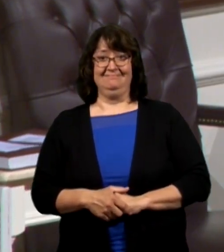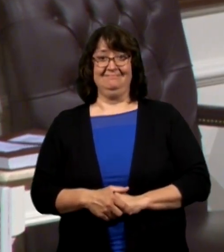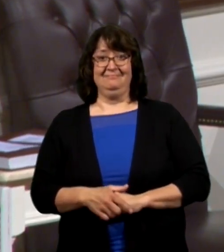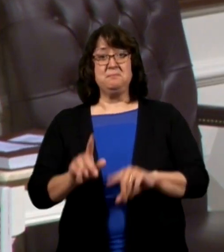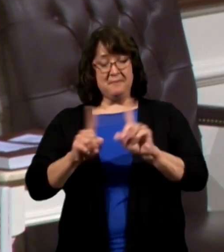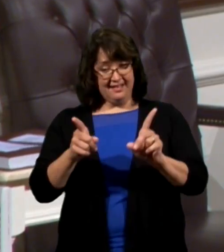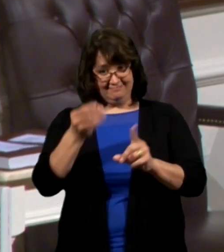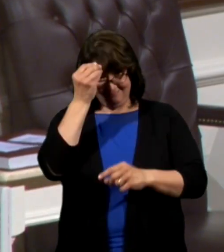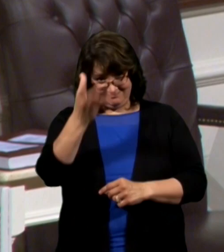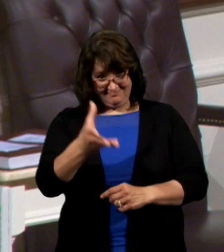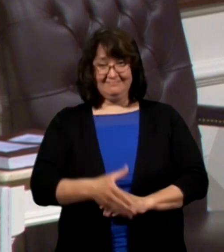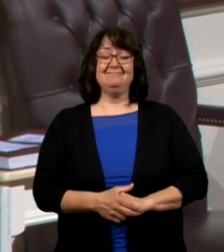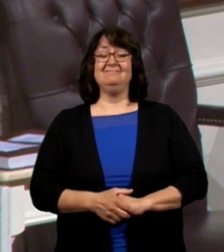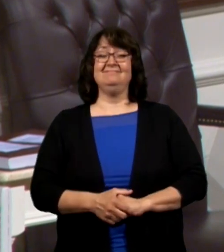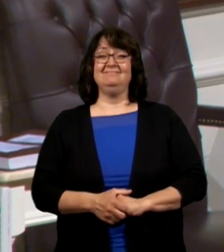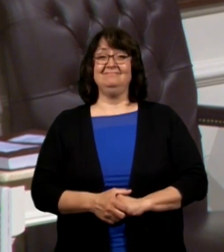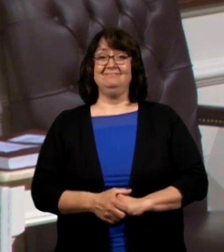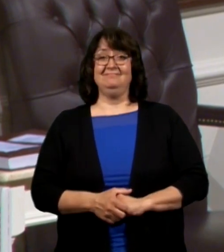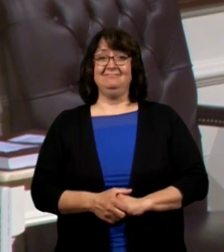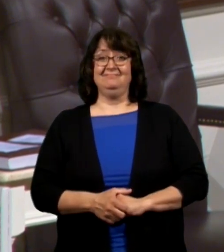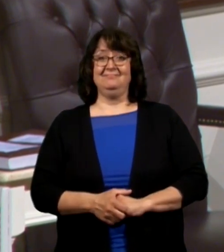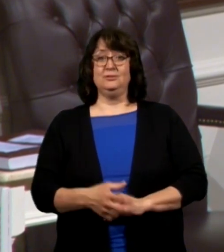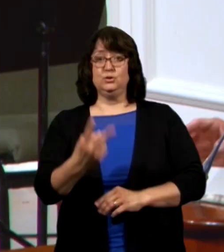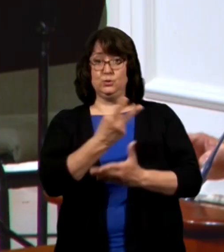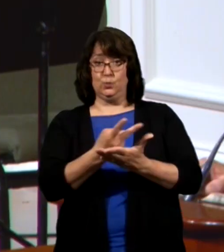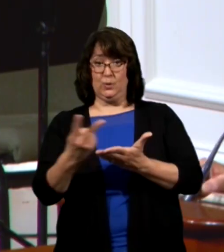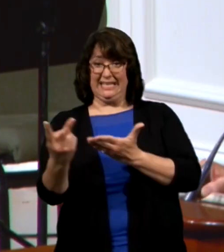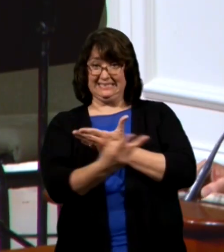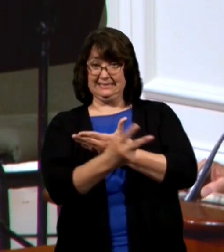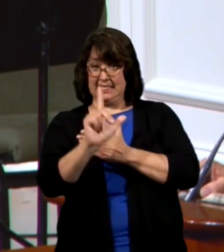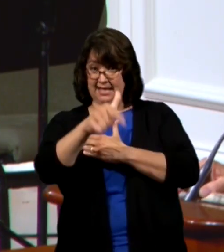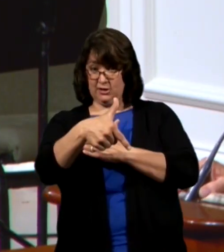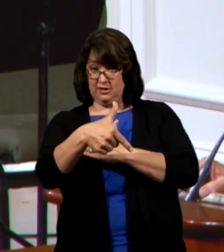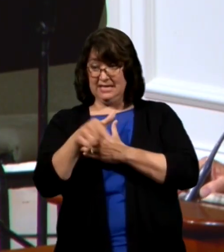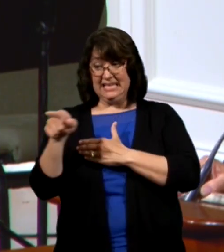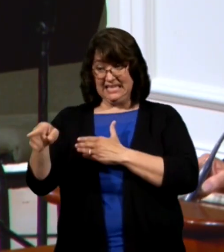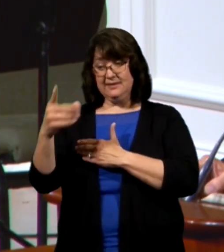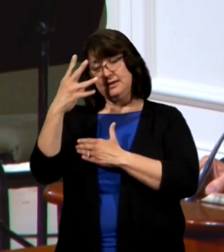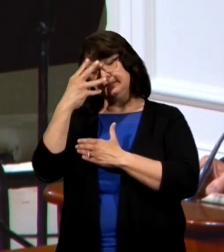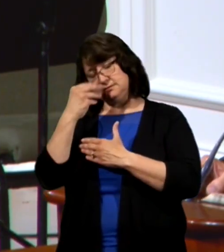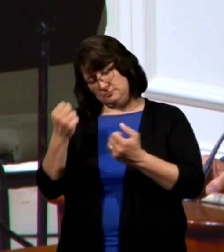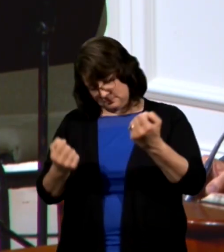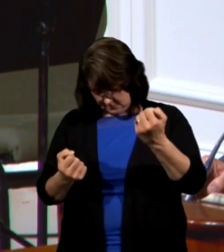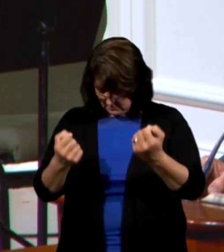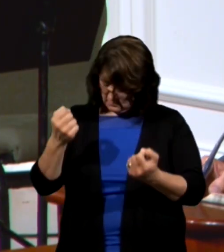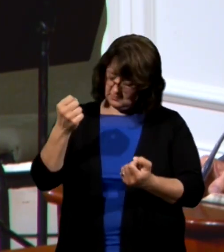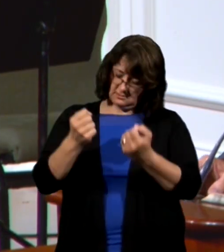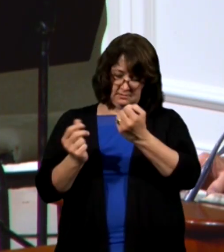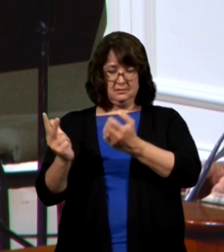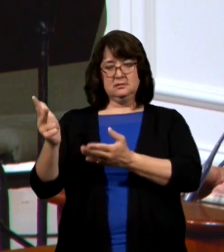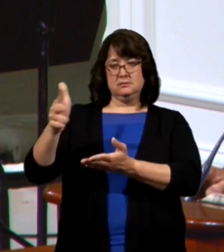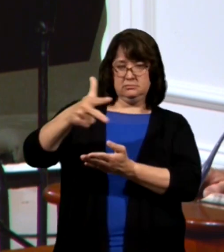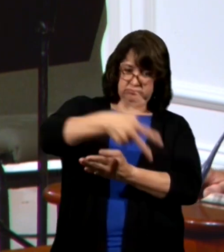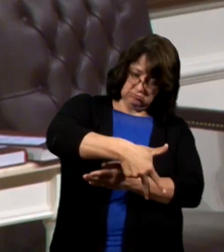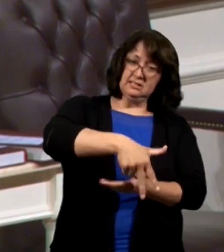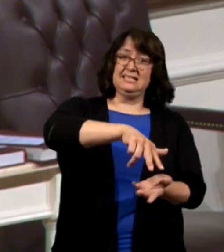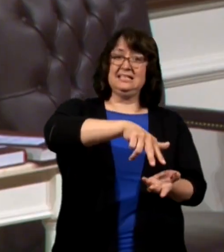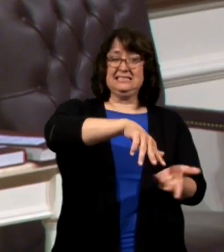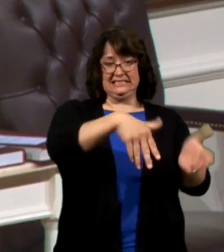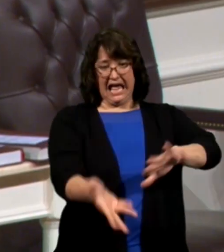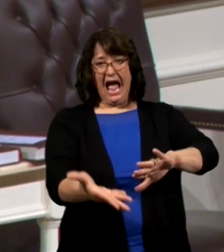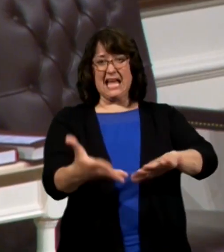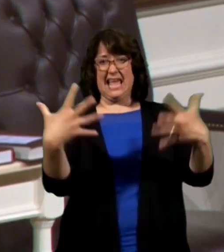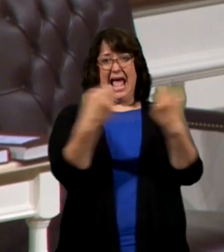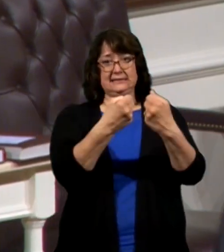listen to me two weeks later he fell asleep at the wheel ran off the road and was killed in a